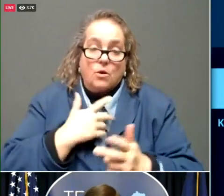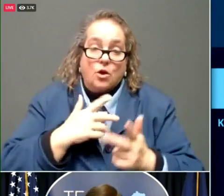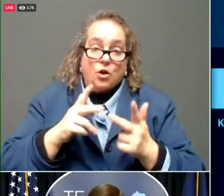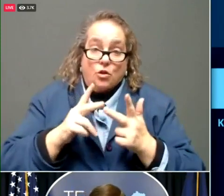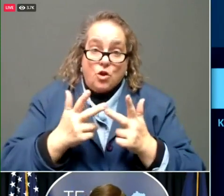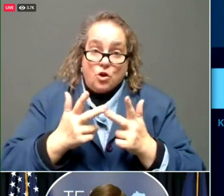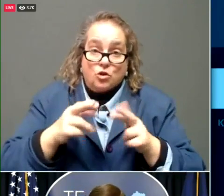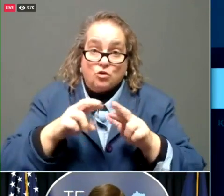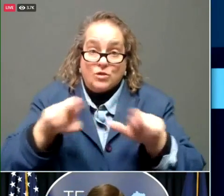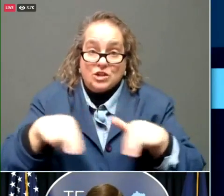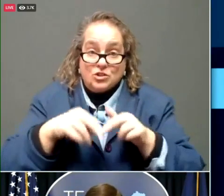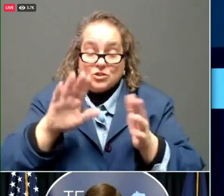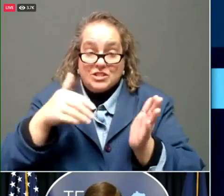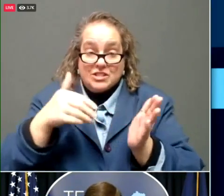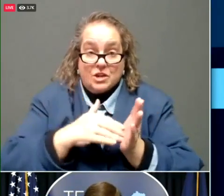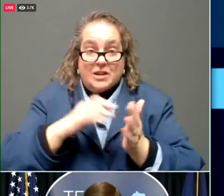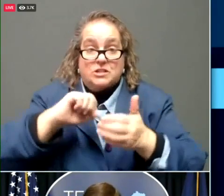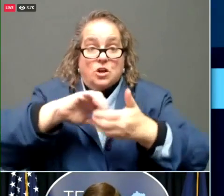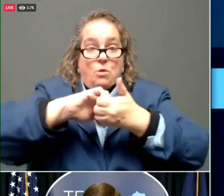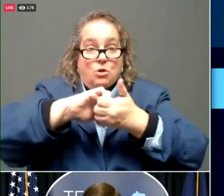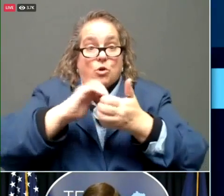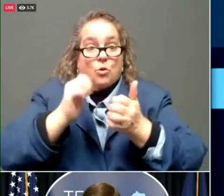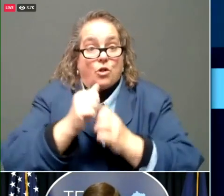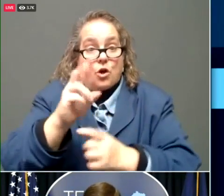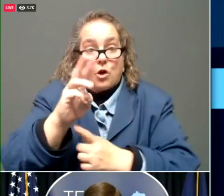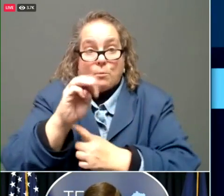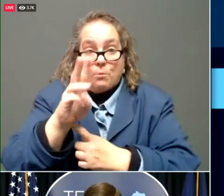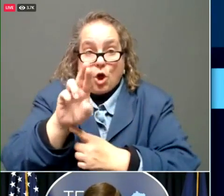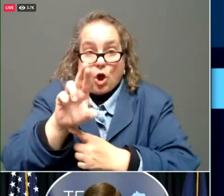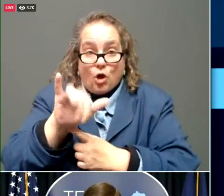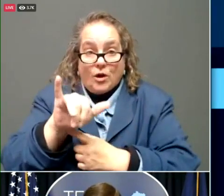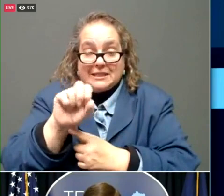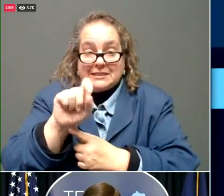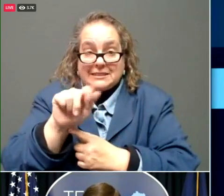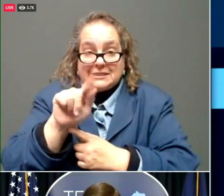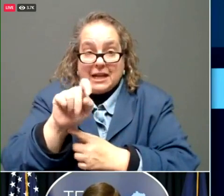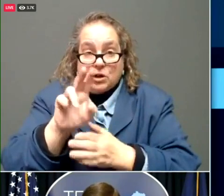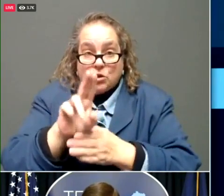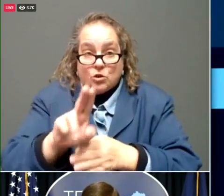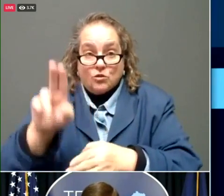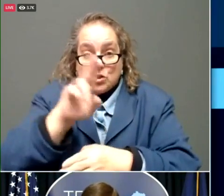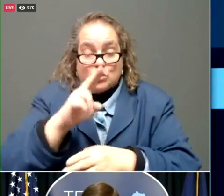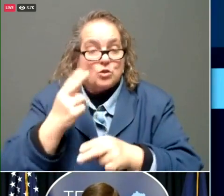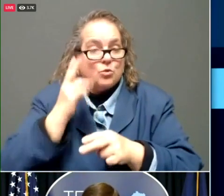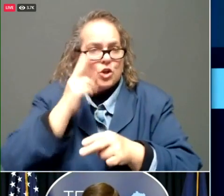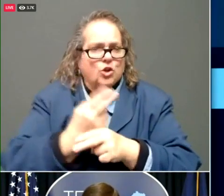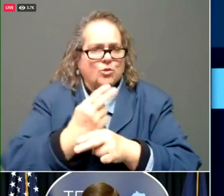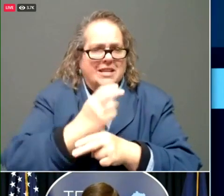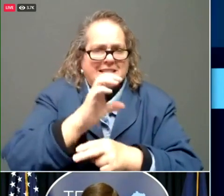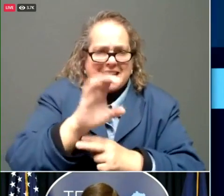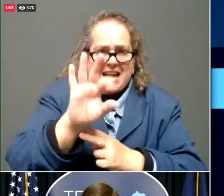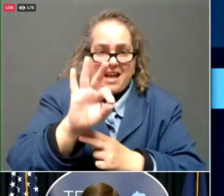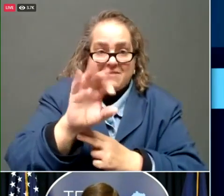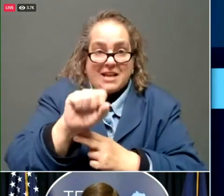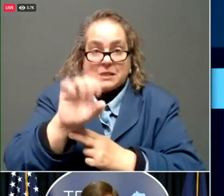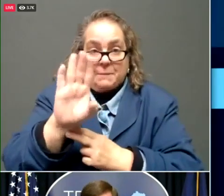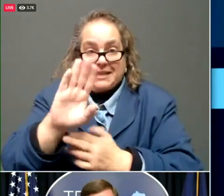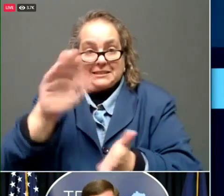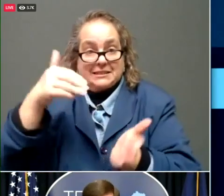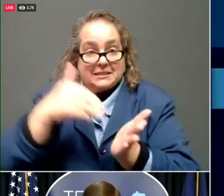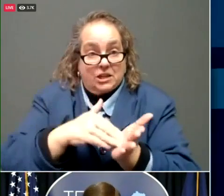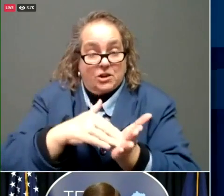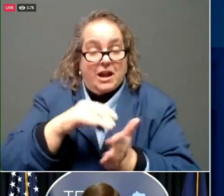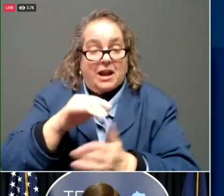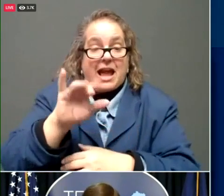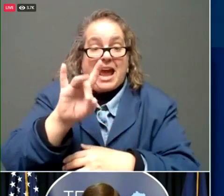today is a partnership with Murray State University, which is going to be using the CFSB center and 8500 seat arena